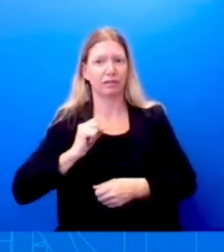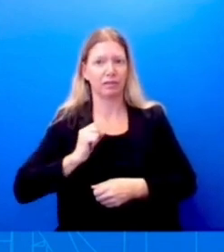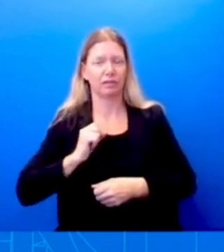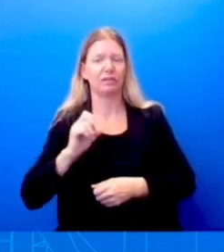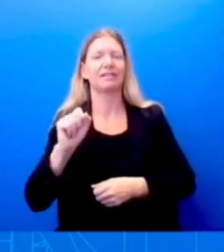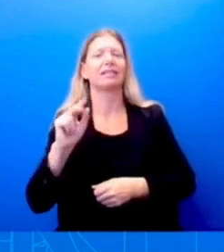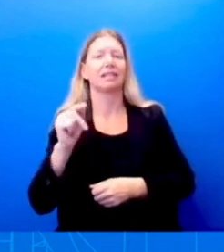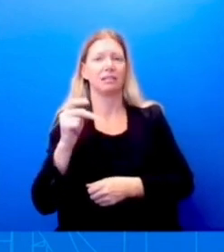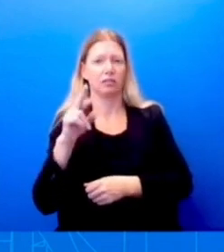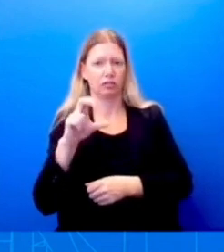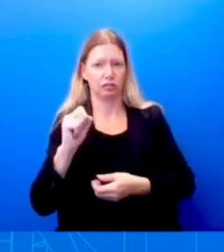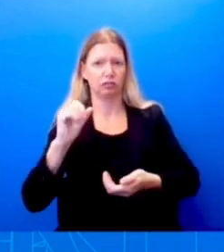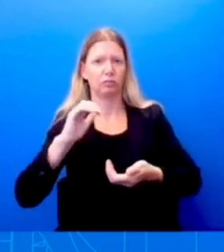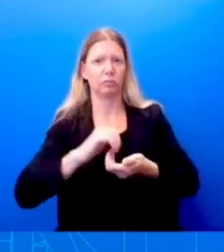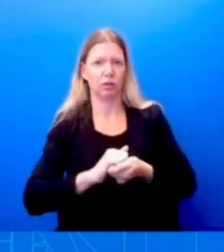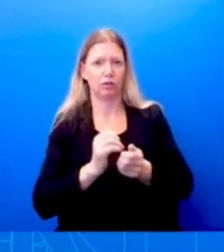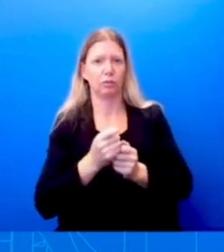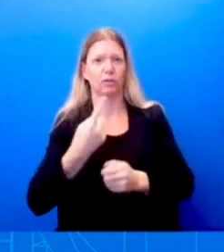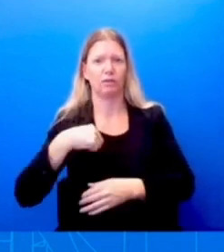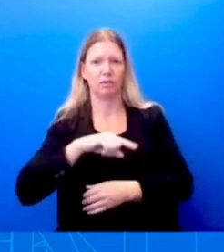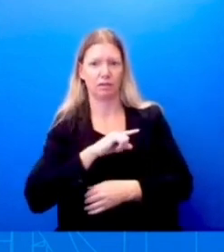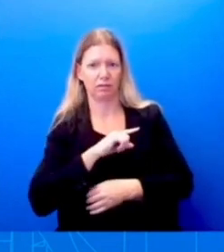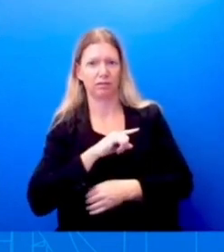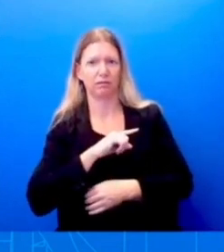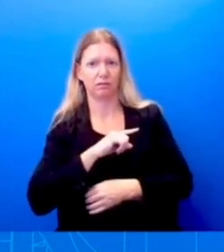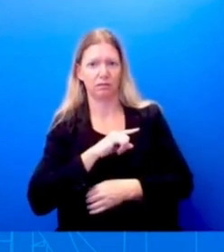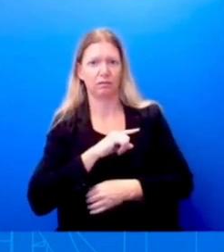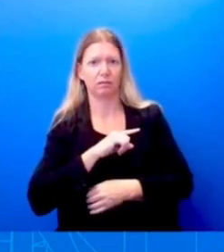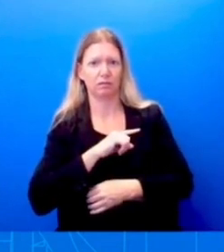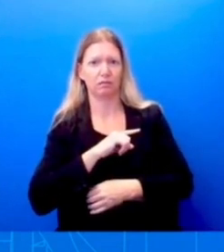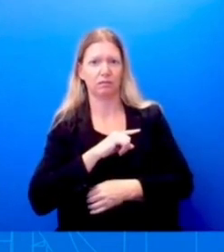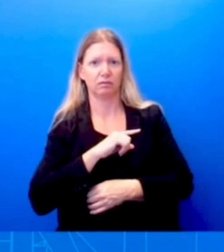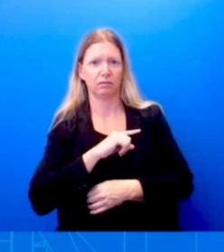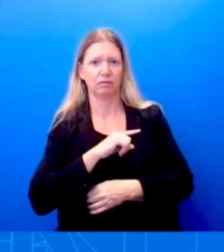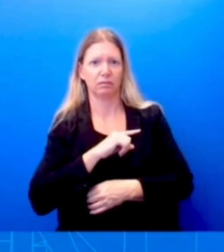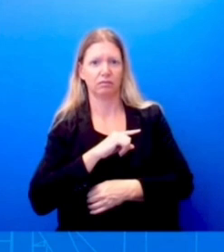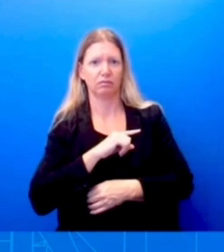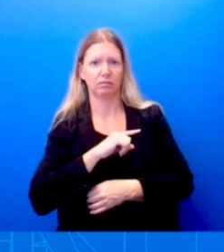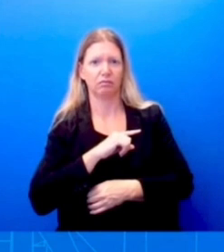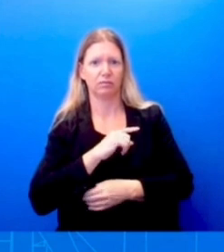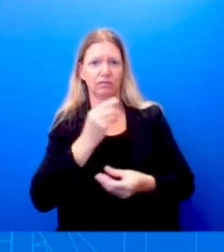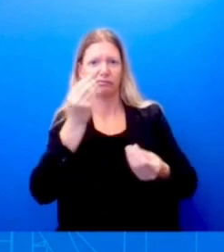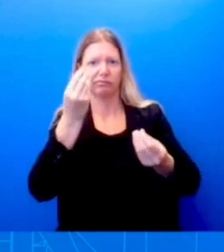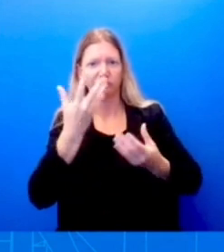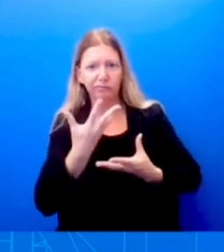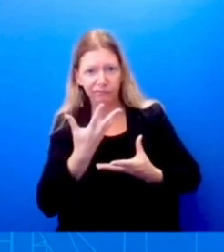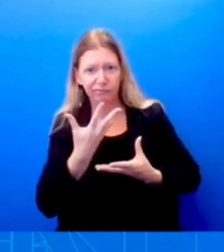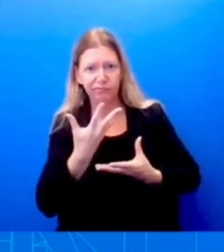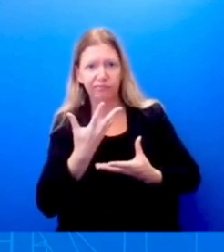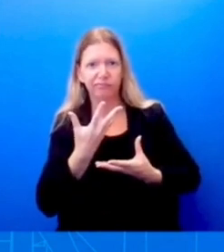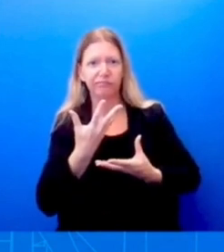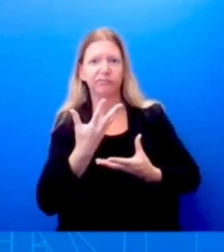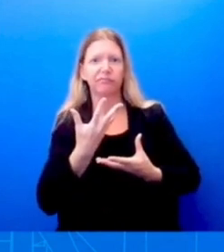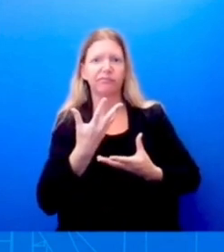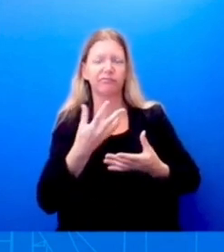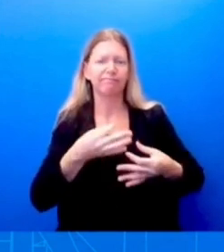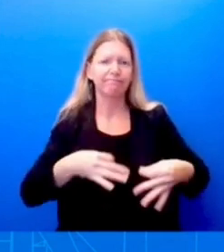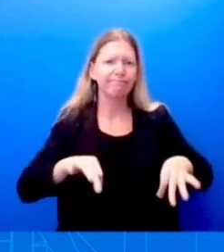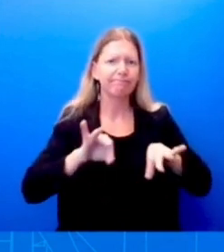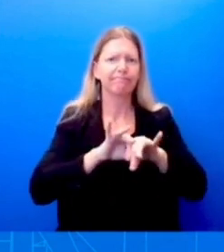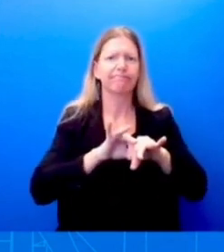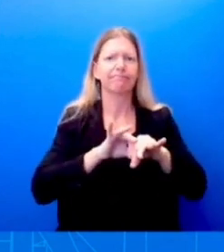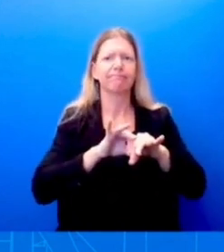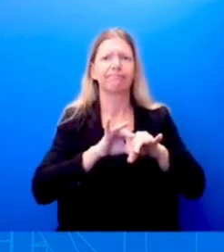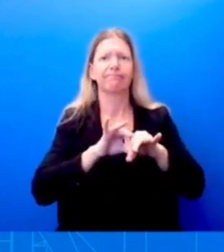in passing some of, uh, of the key, uh, pillars of bionomics, right? When you think about the key, uh, pieces of legislation, historical pieces of